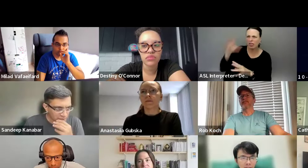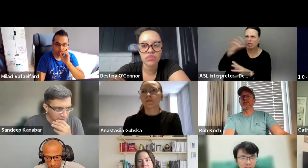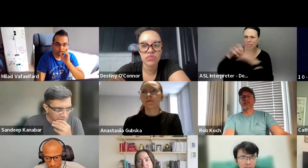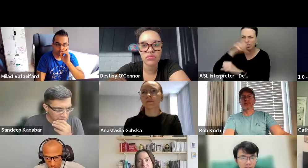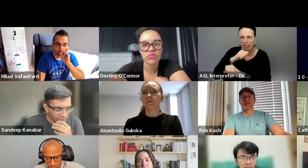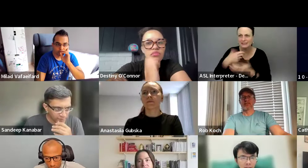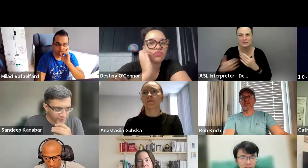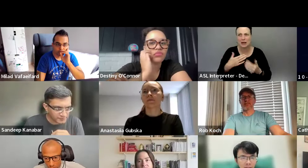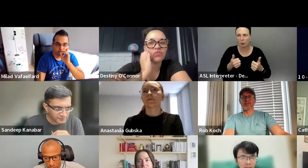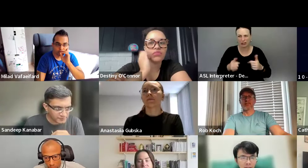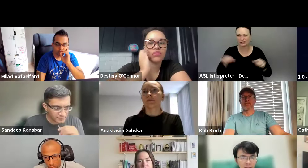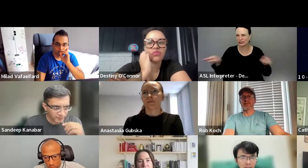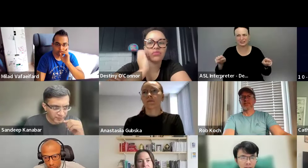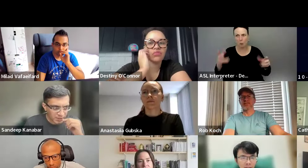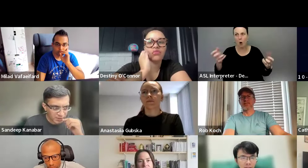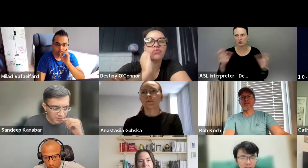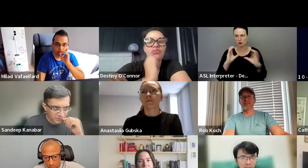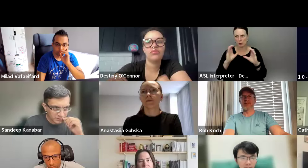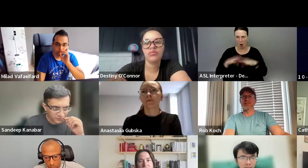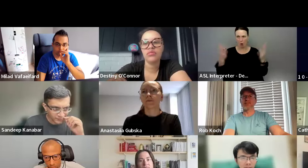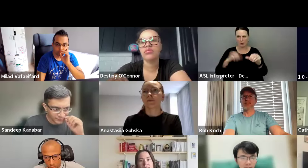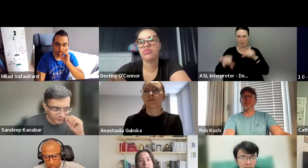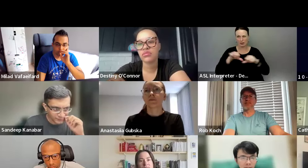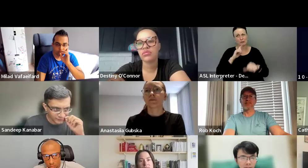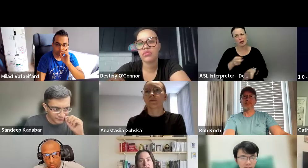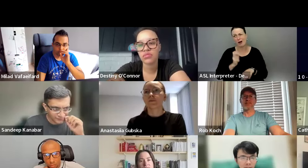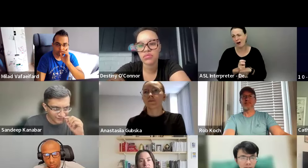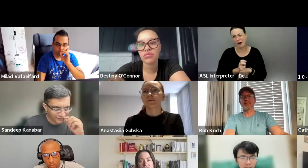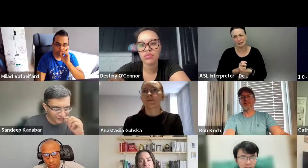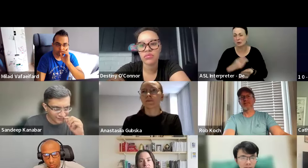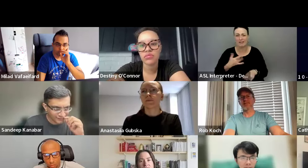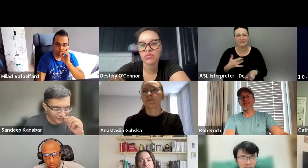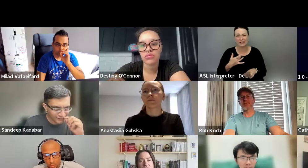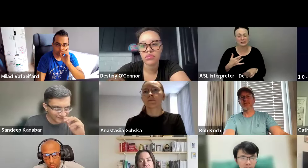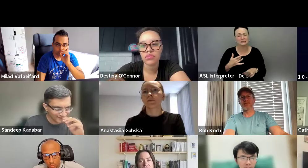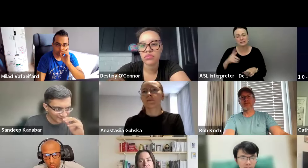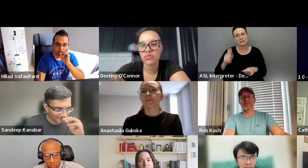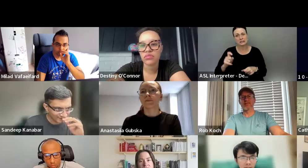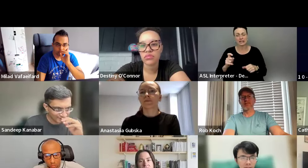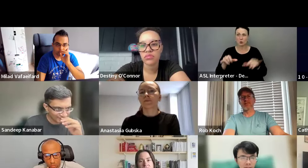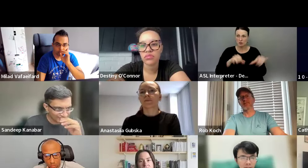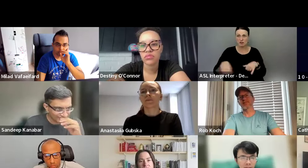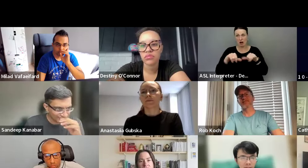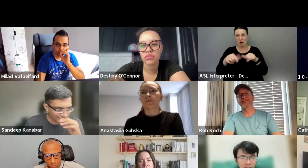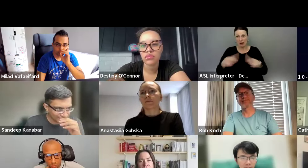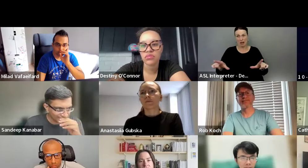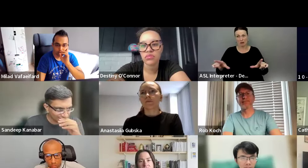that part of the conversation. So I think that makes it really difficult. So I do feel that we need to have a common language,